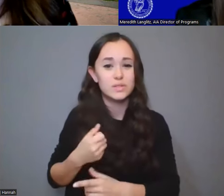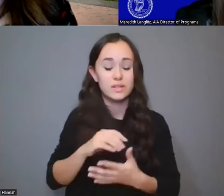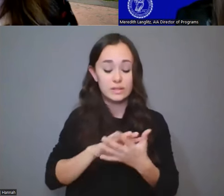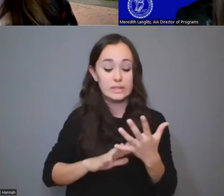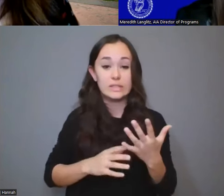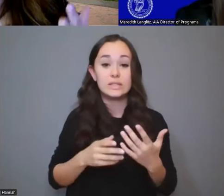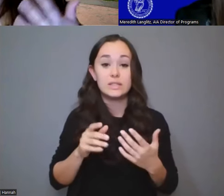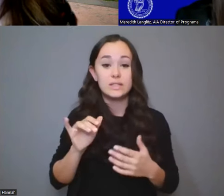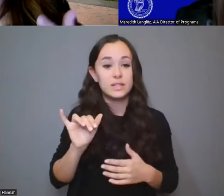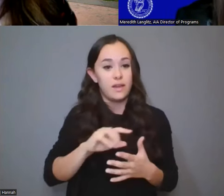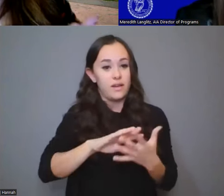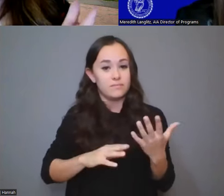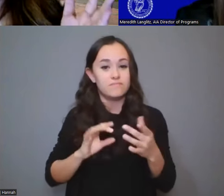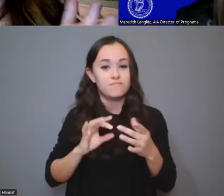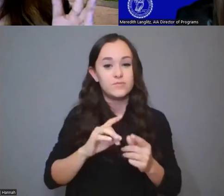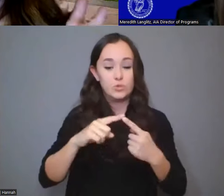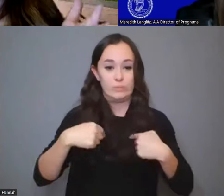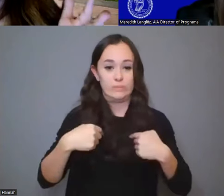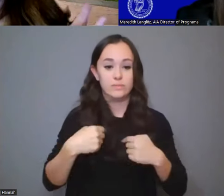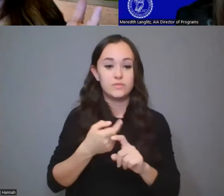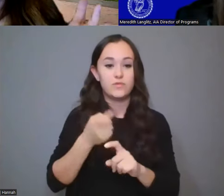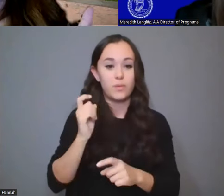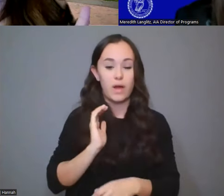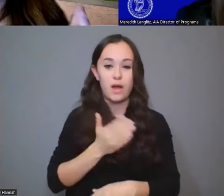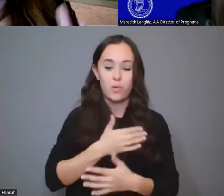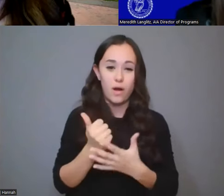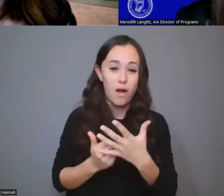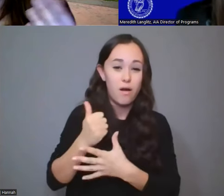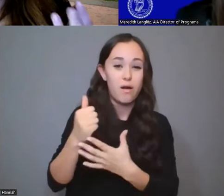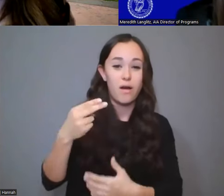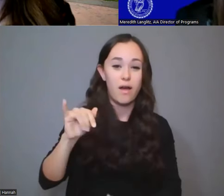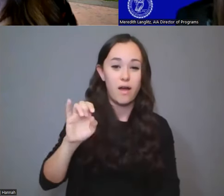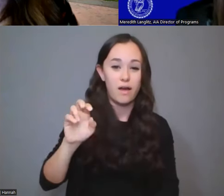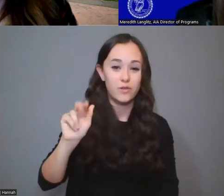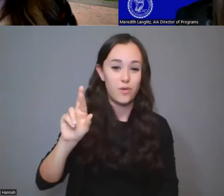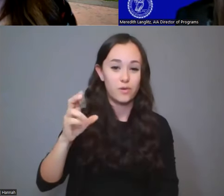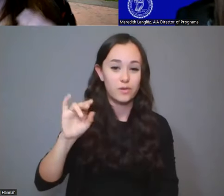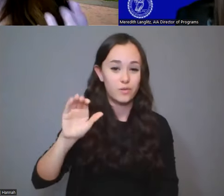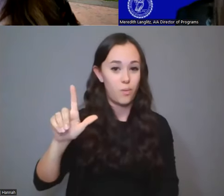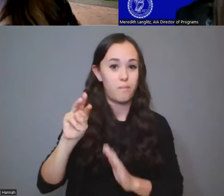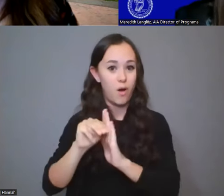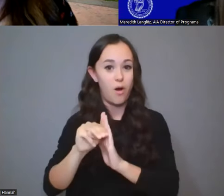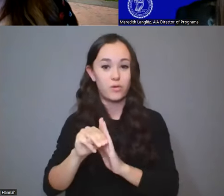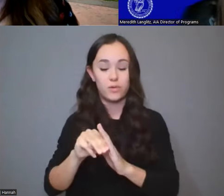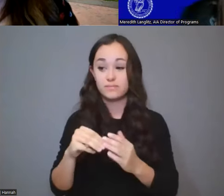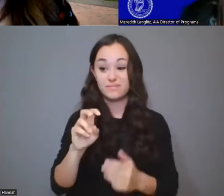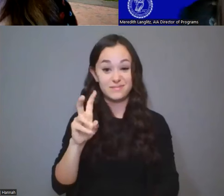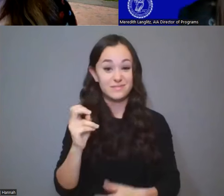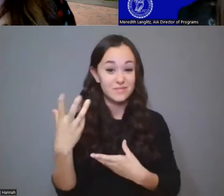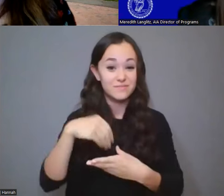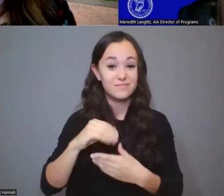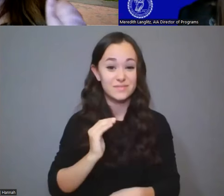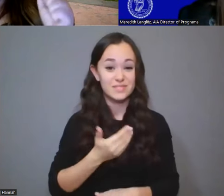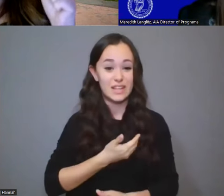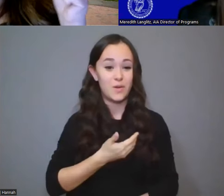to me, relate from this deeply hierarchical model that we have for doing archaeology. mean, it's even in the language that we use, which is really militaristic as